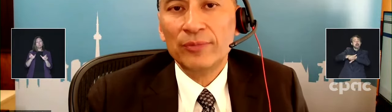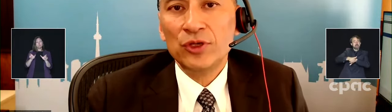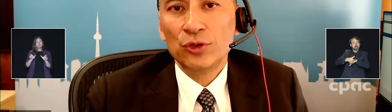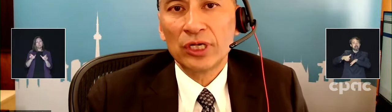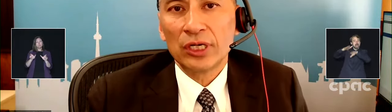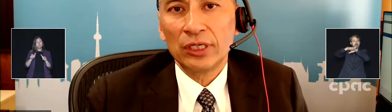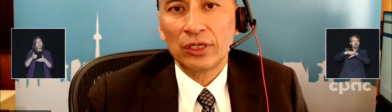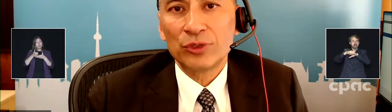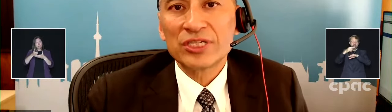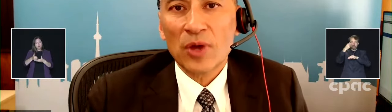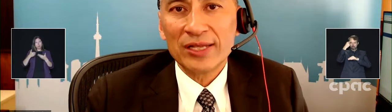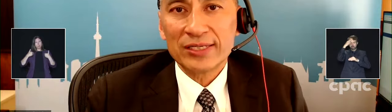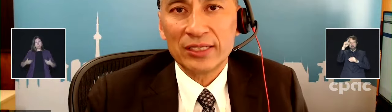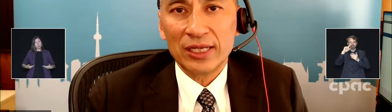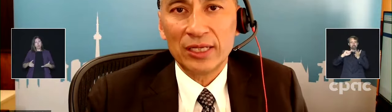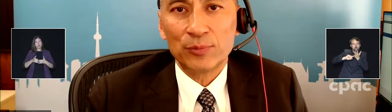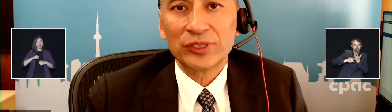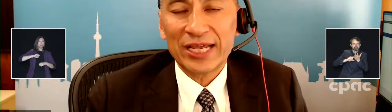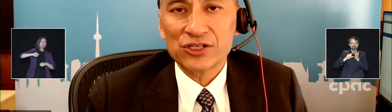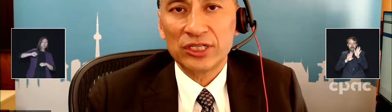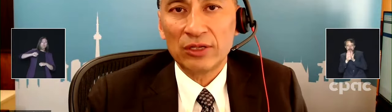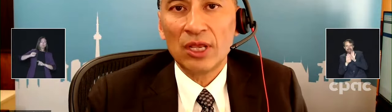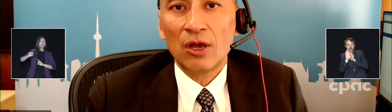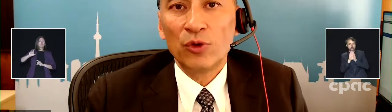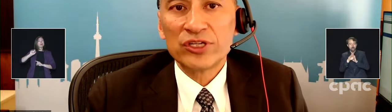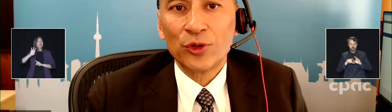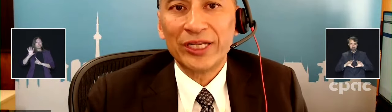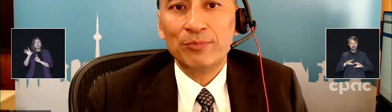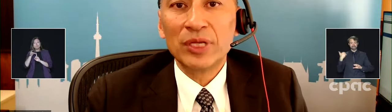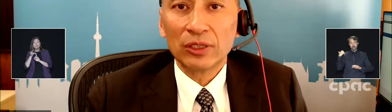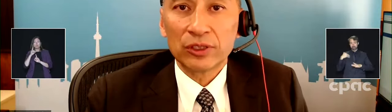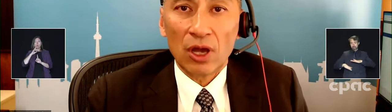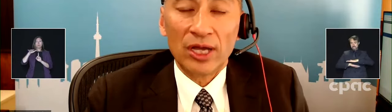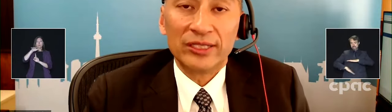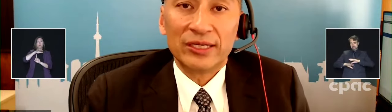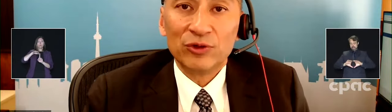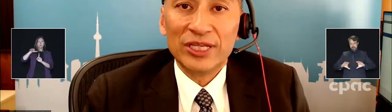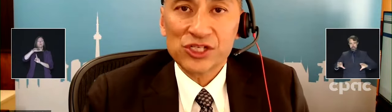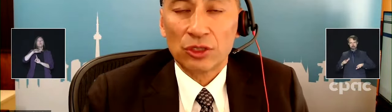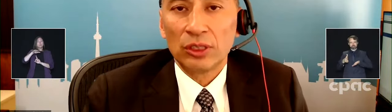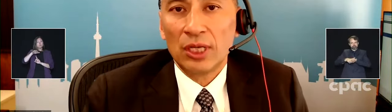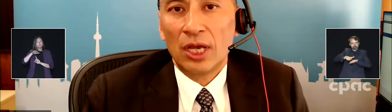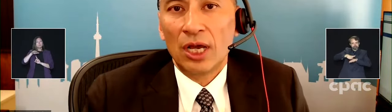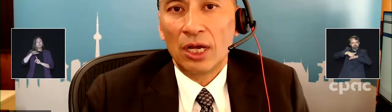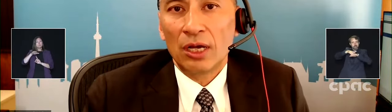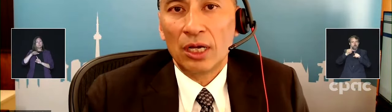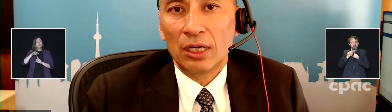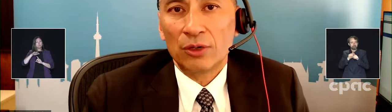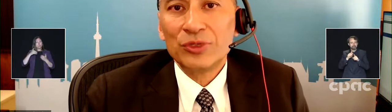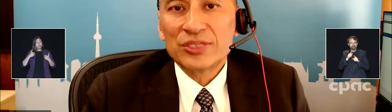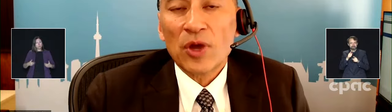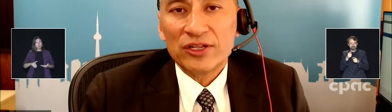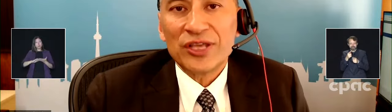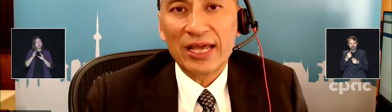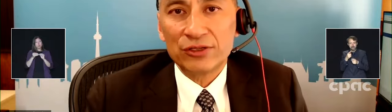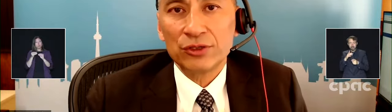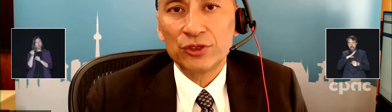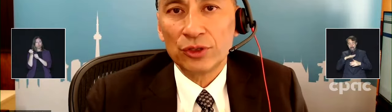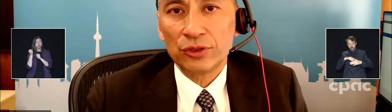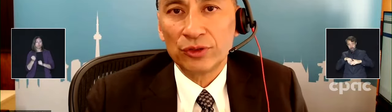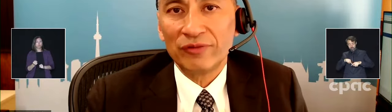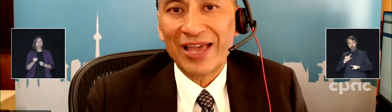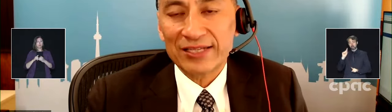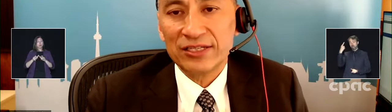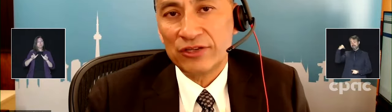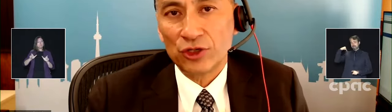your immune response and protection that was already built on the initial response you had to